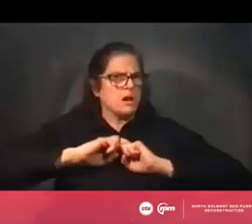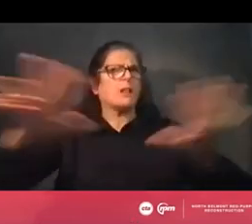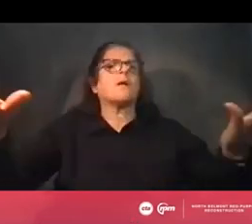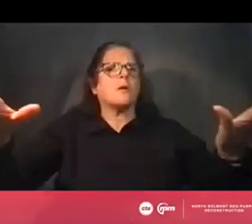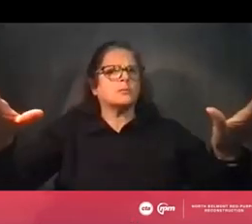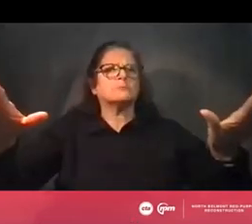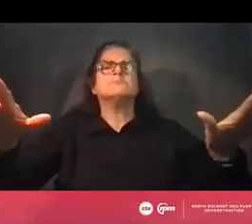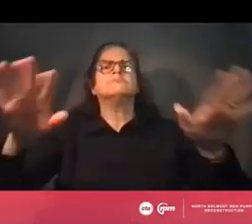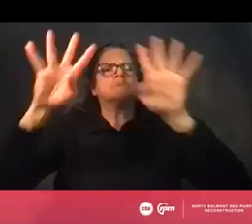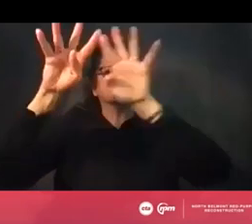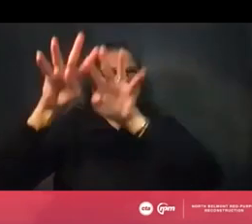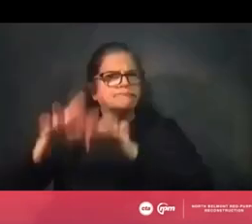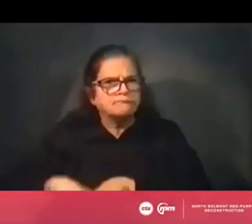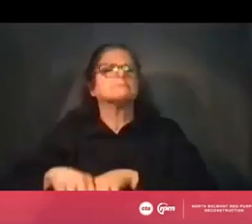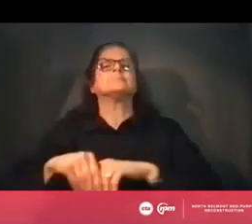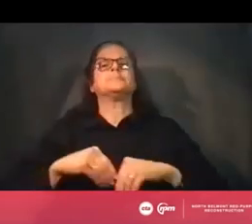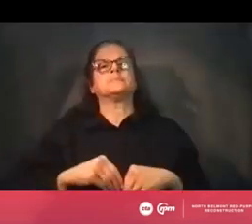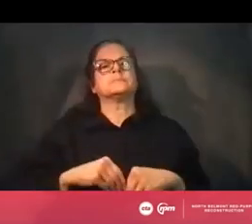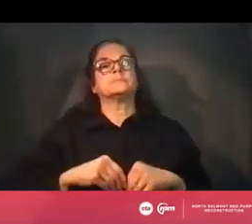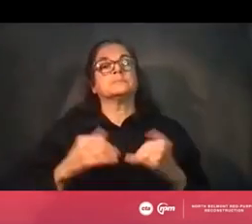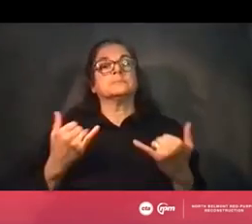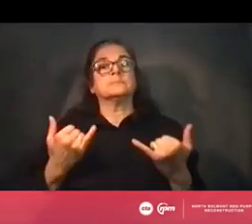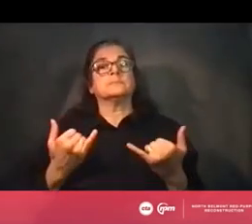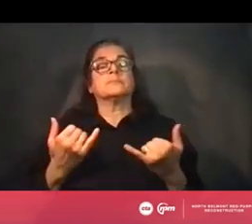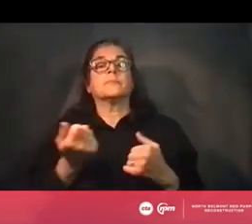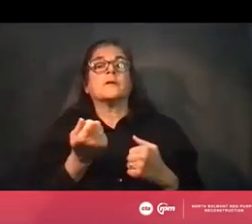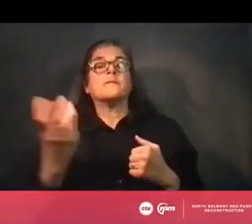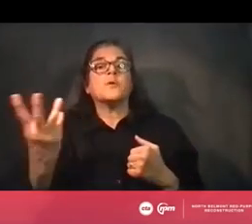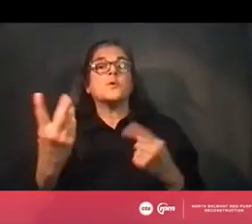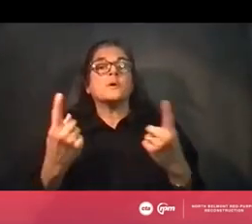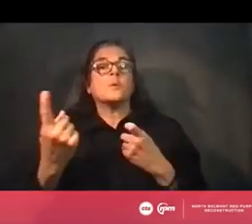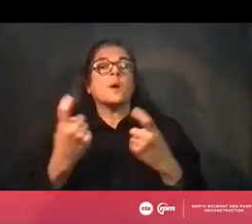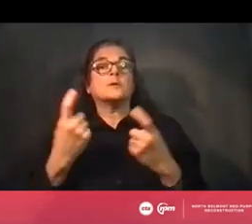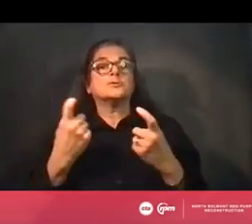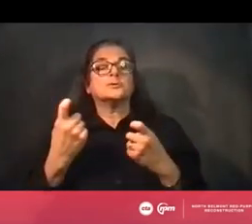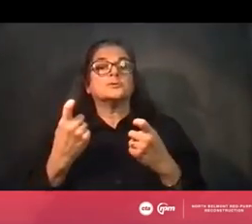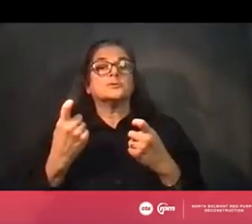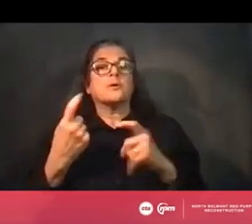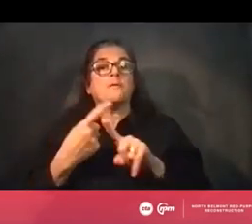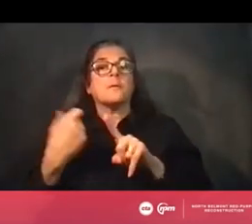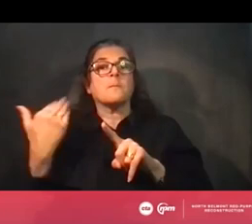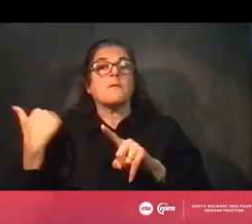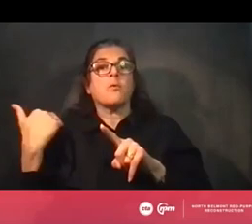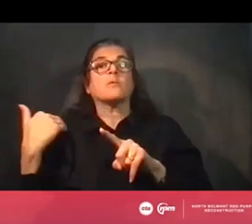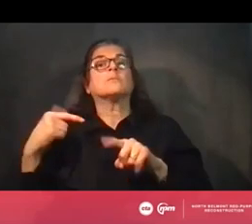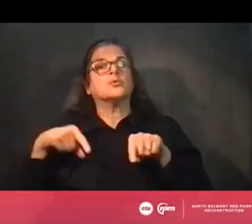So we are going to start with a few questions that were submitted during the registration.